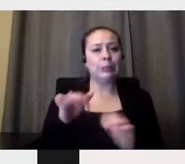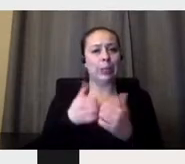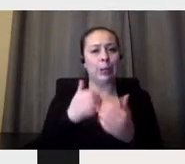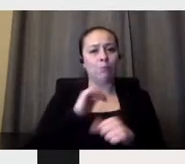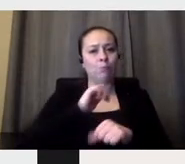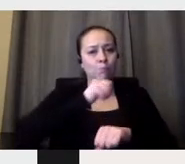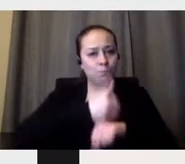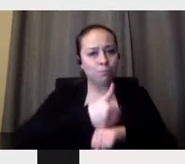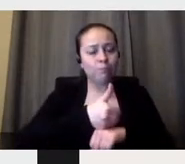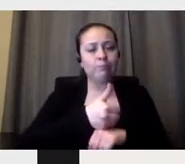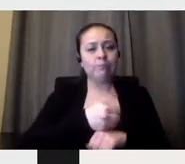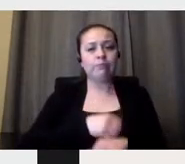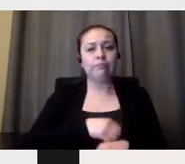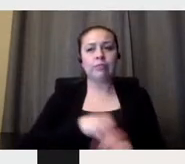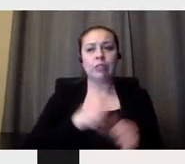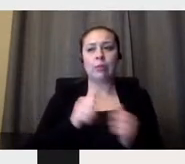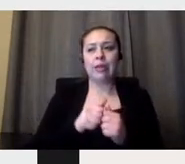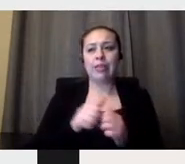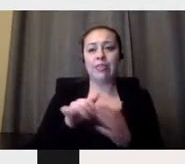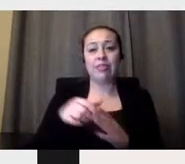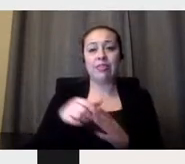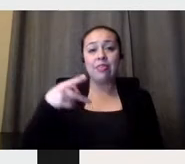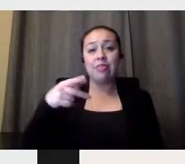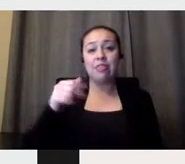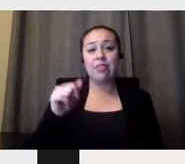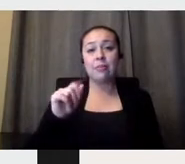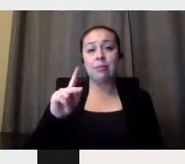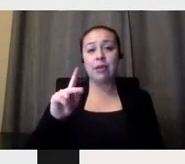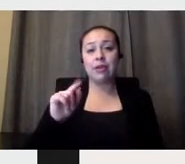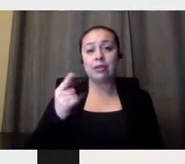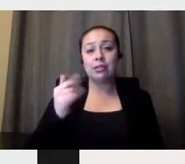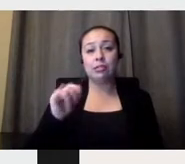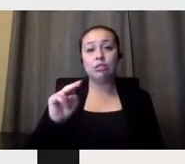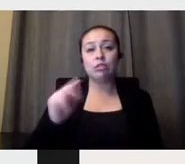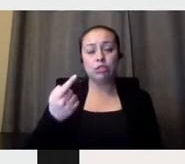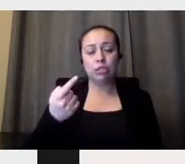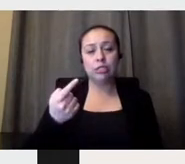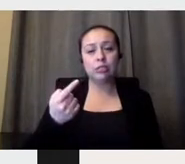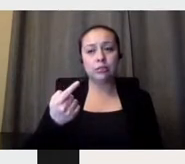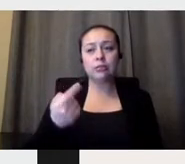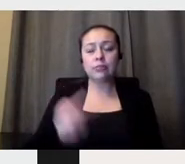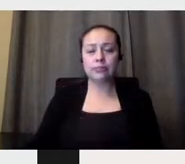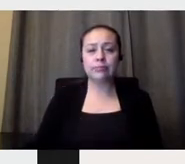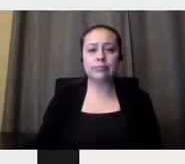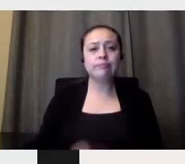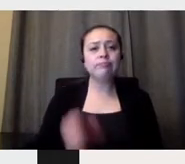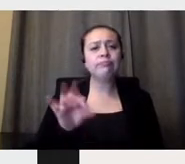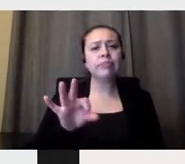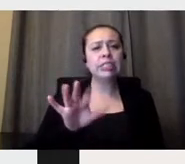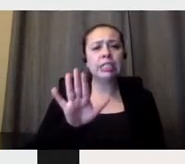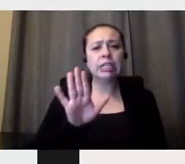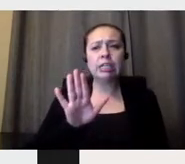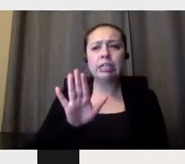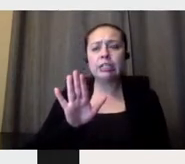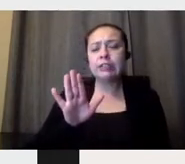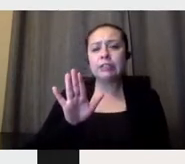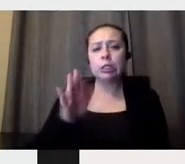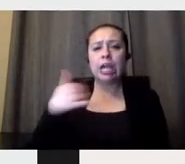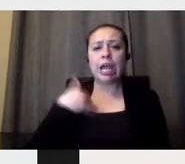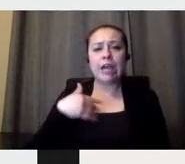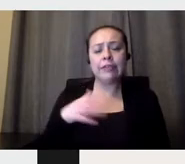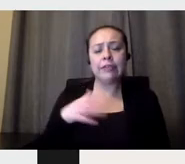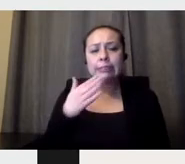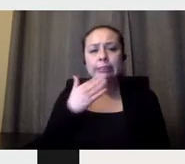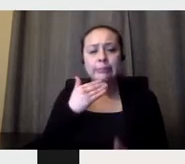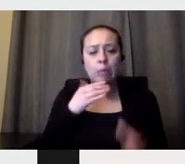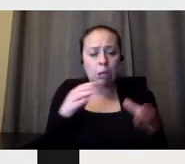the Heller packaging. When if you get the small box, you get hell. But if you get the big one, you get